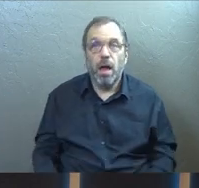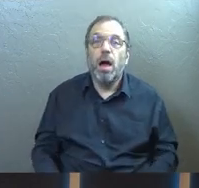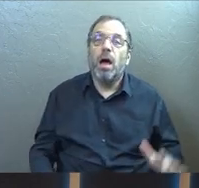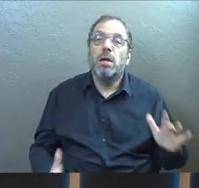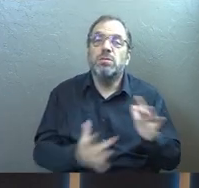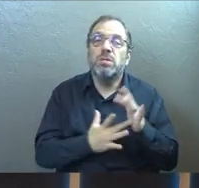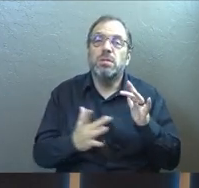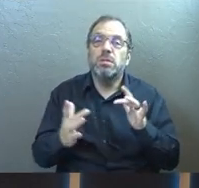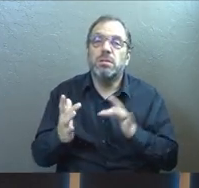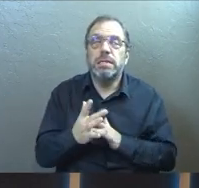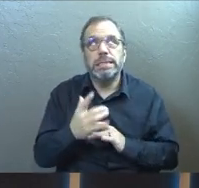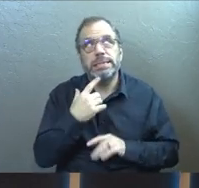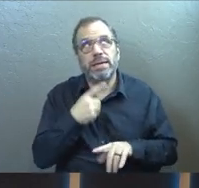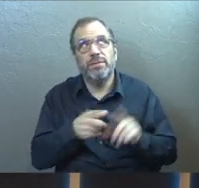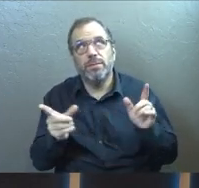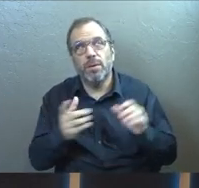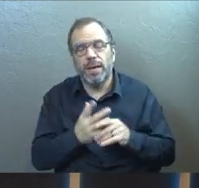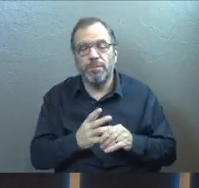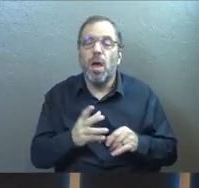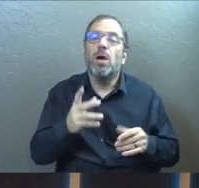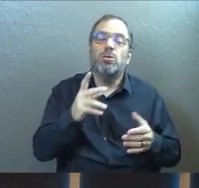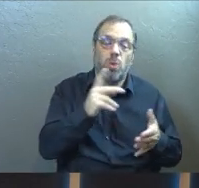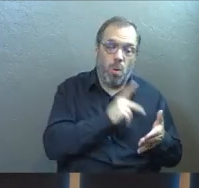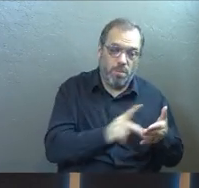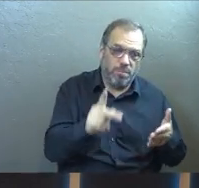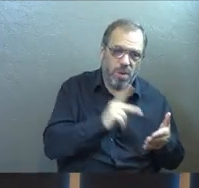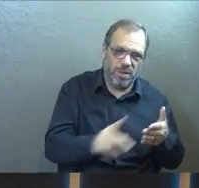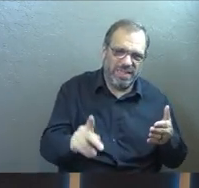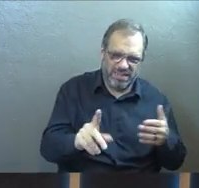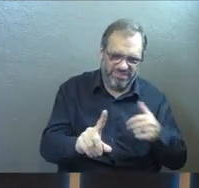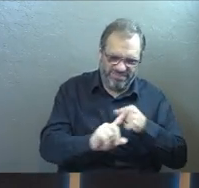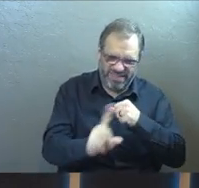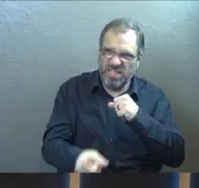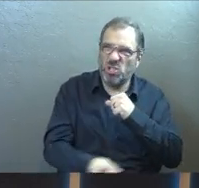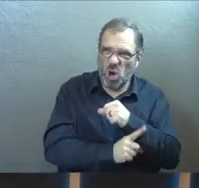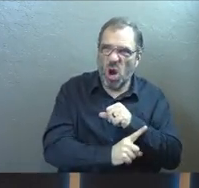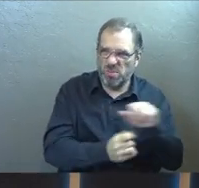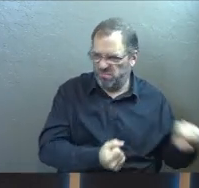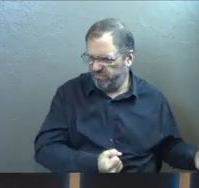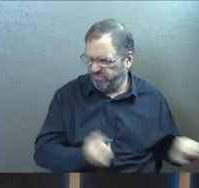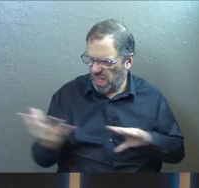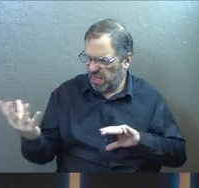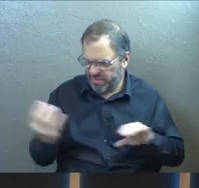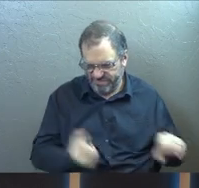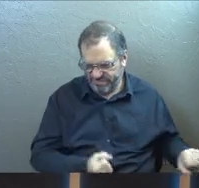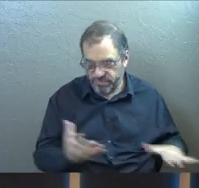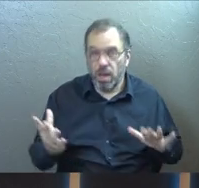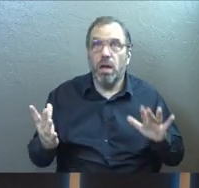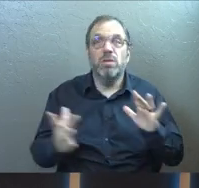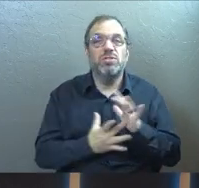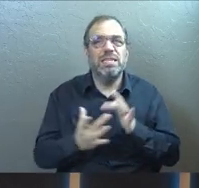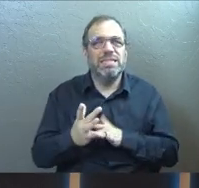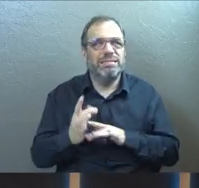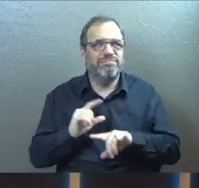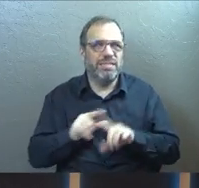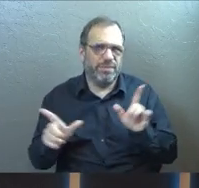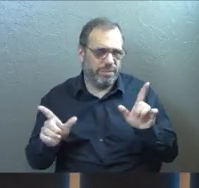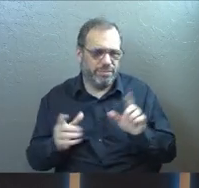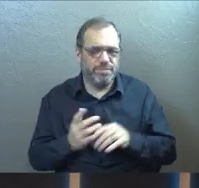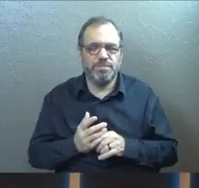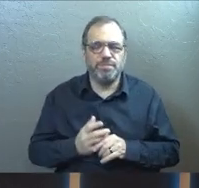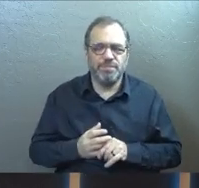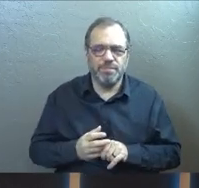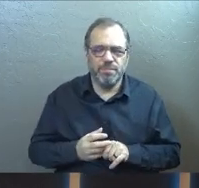Jesus said it a different way. So, so Paul does kind of this garbage sorting picture for us. Jesus does it slightly different.